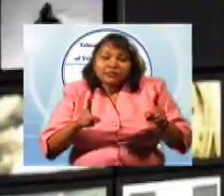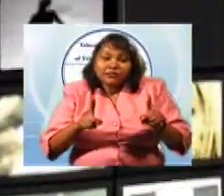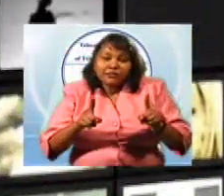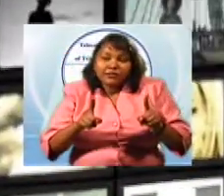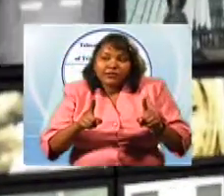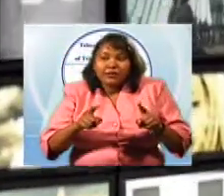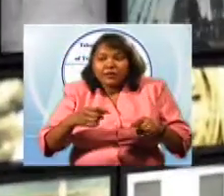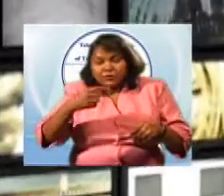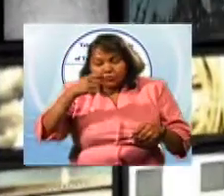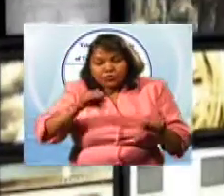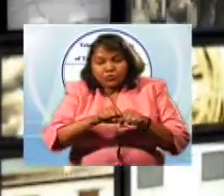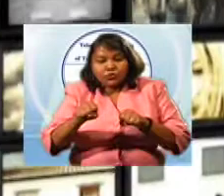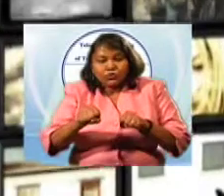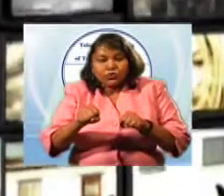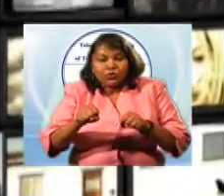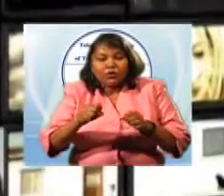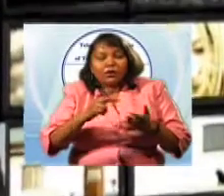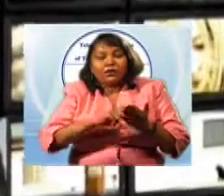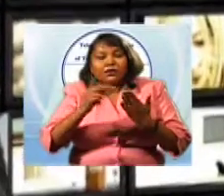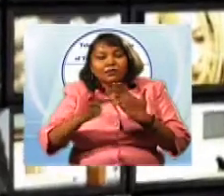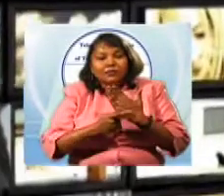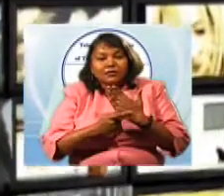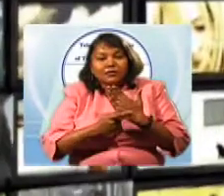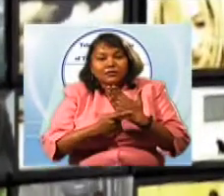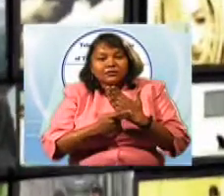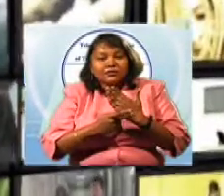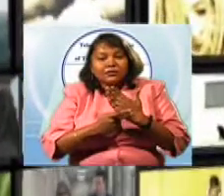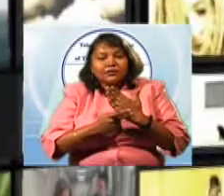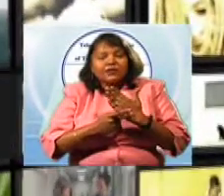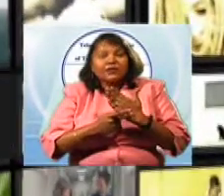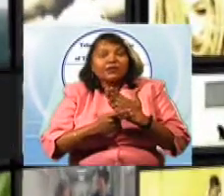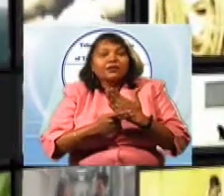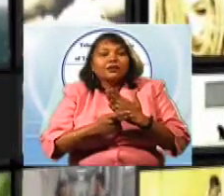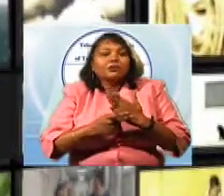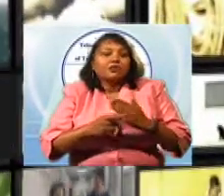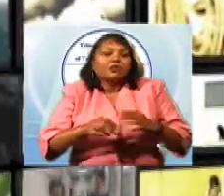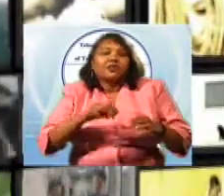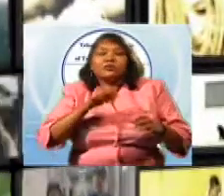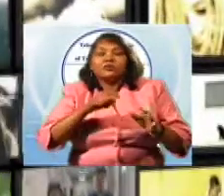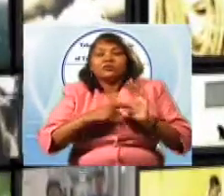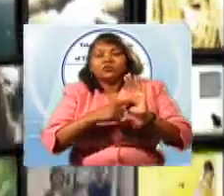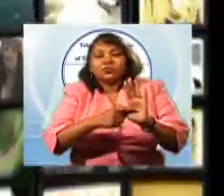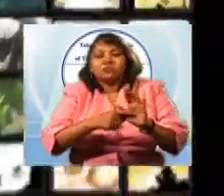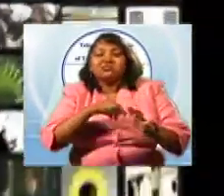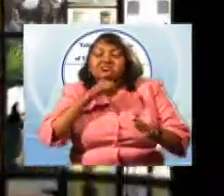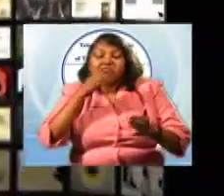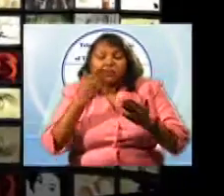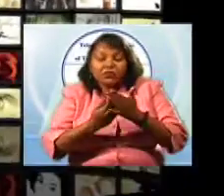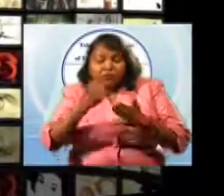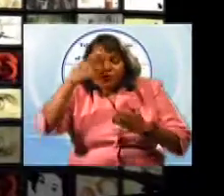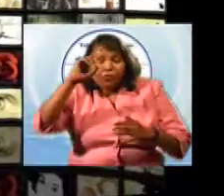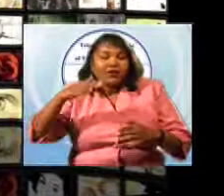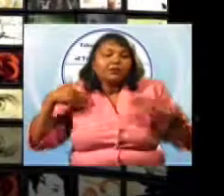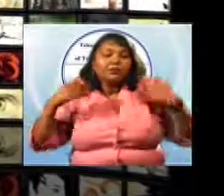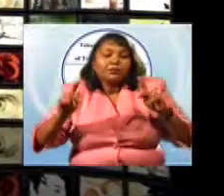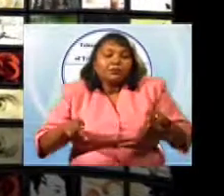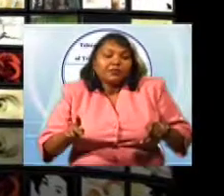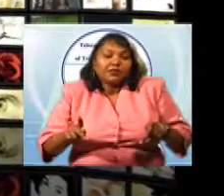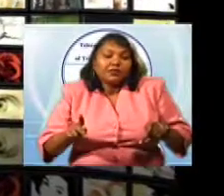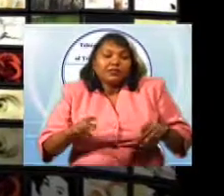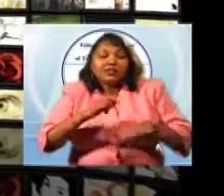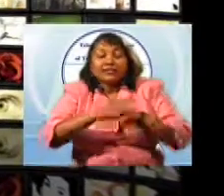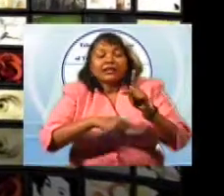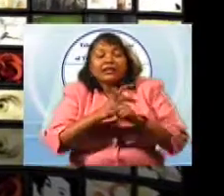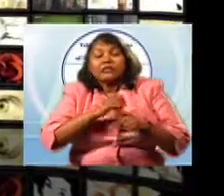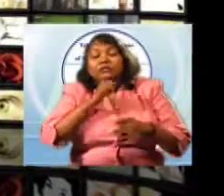varying levels of deviancy or lewdness as being social norms are often aired, the type of programming that is not always in